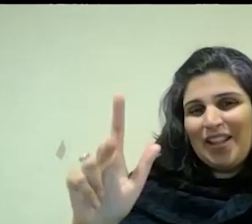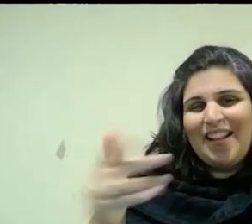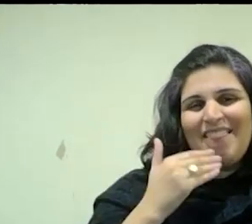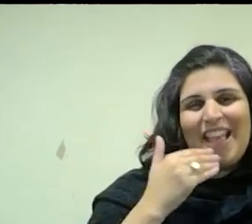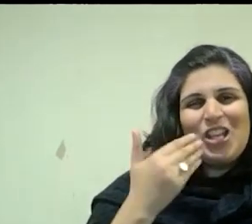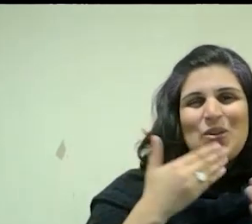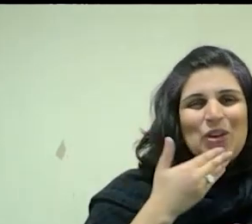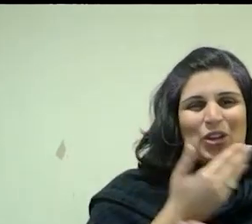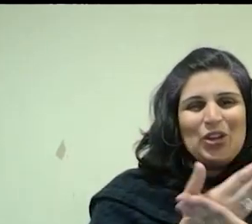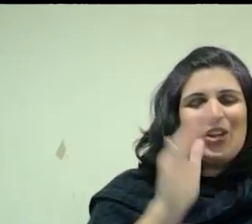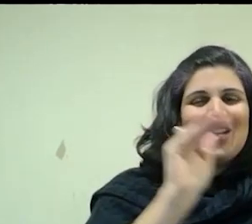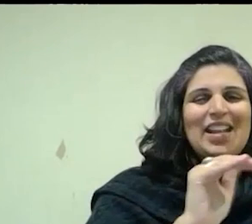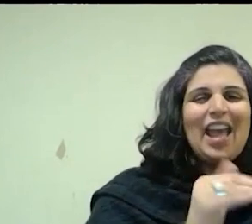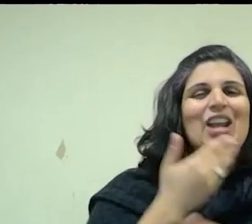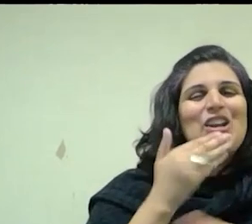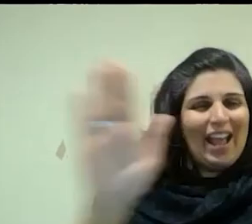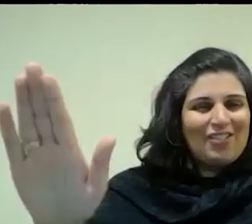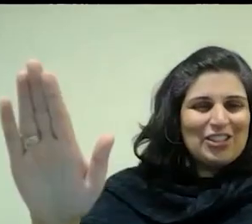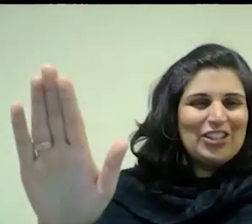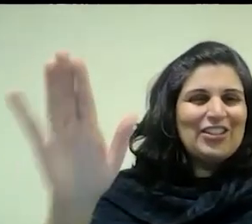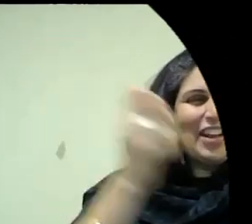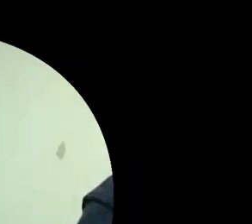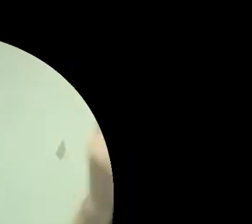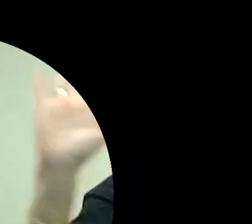good night and good afternoon everyone. Bye-bye.